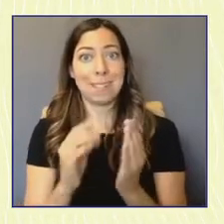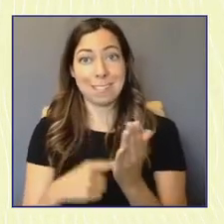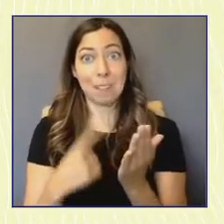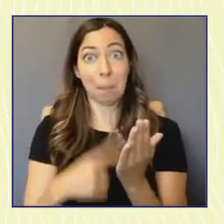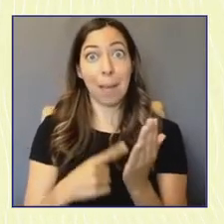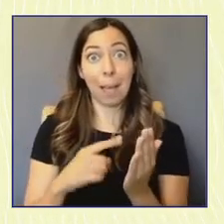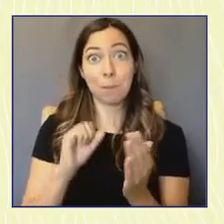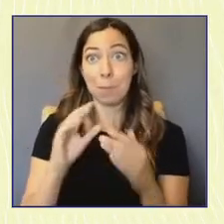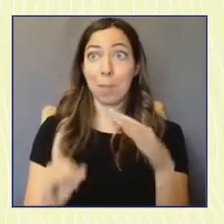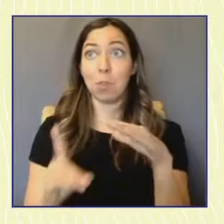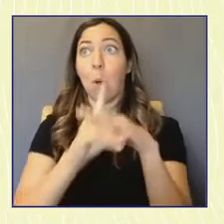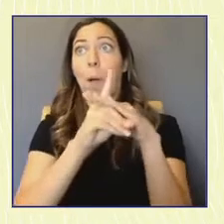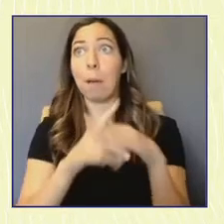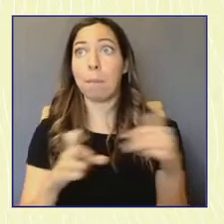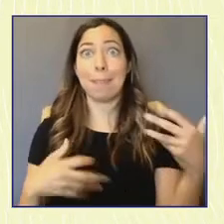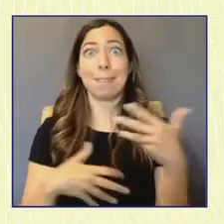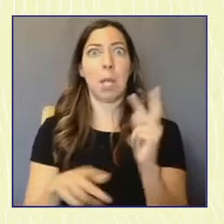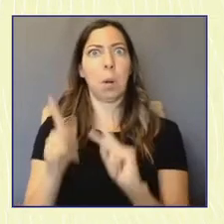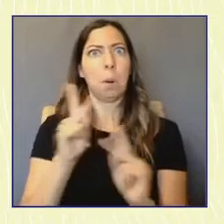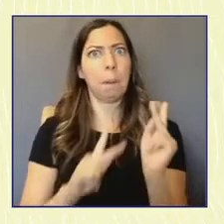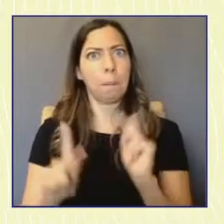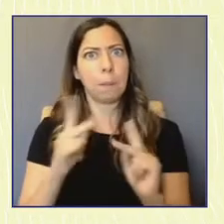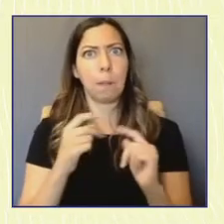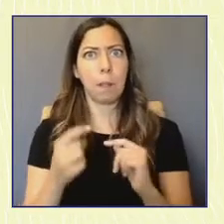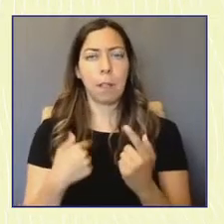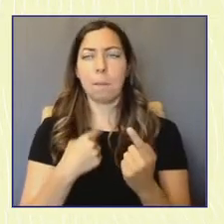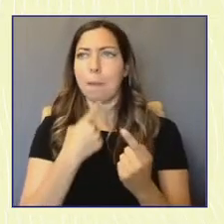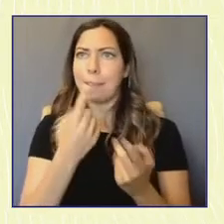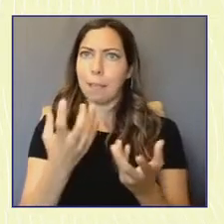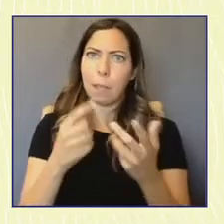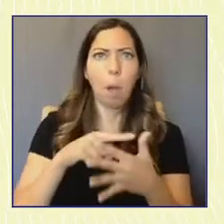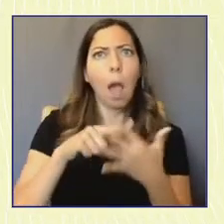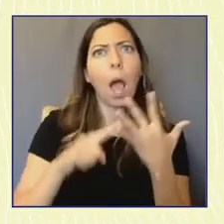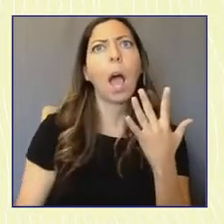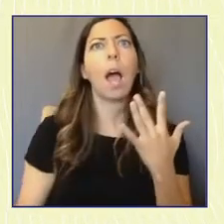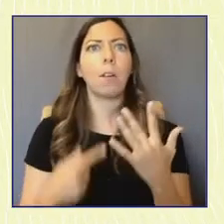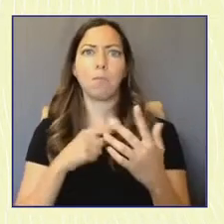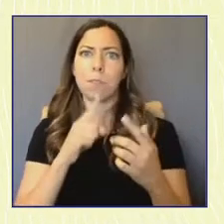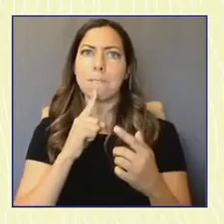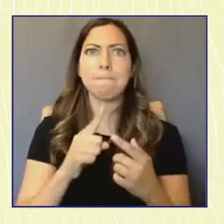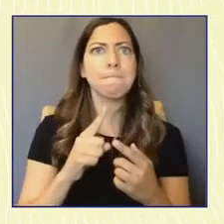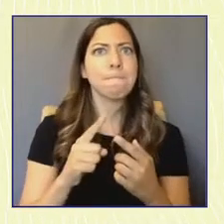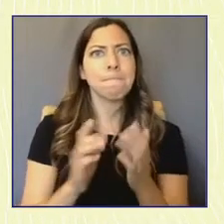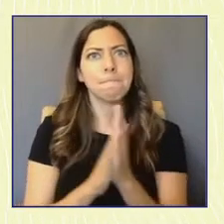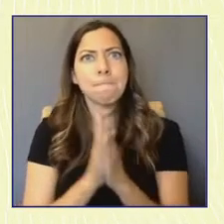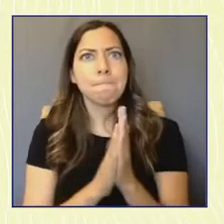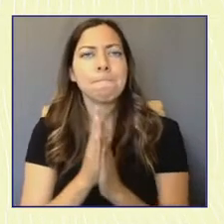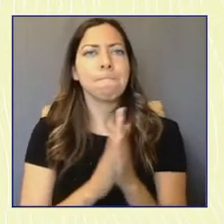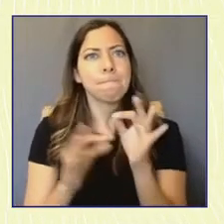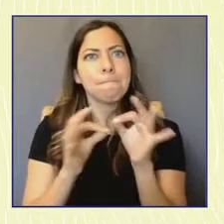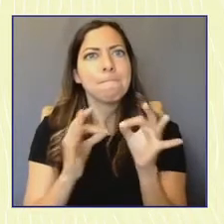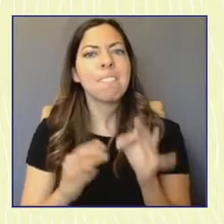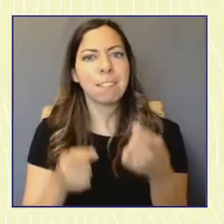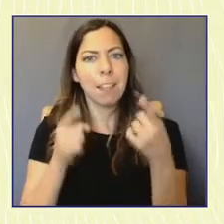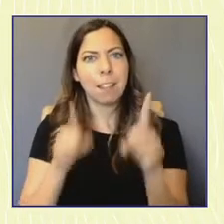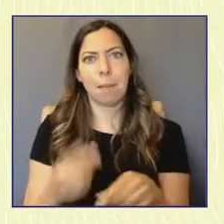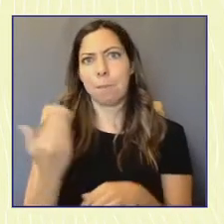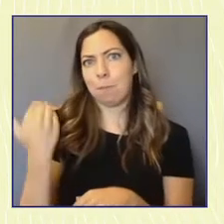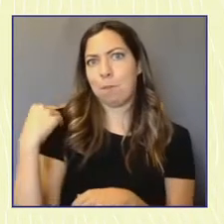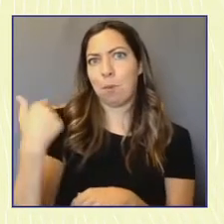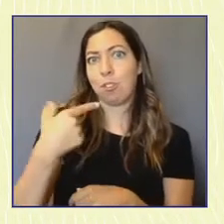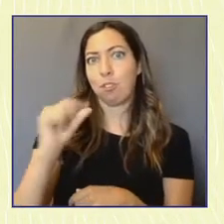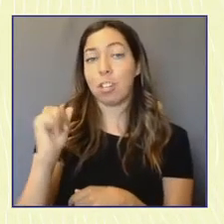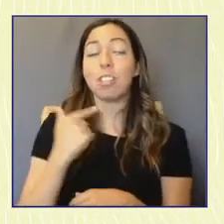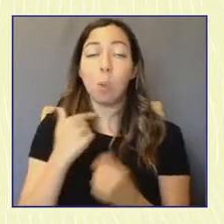by like, you know, raising help, you know, letting their voices be heard in states like Georgia. So I really recommend that as a route.